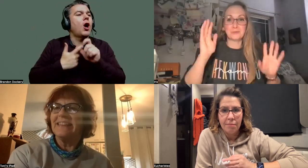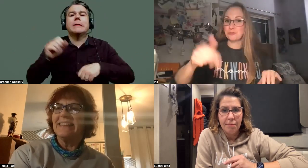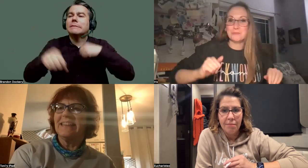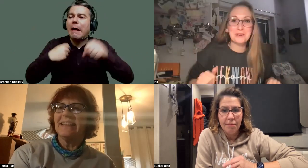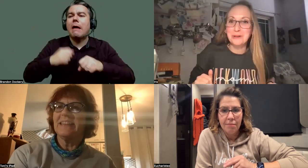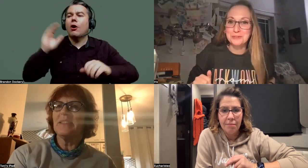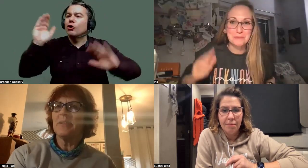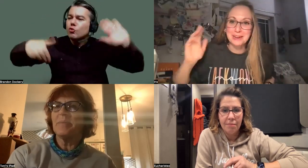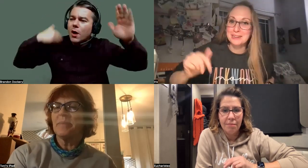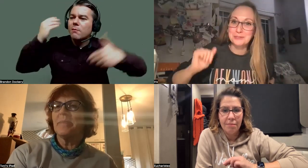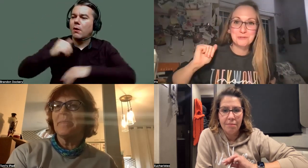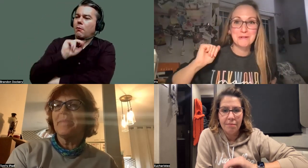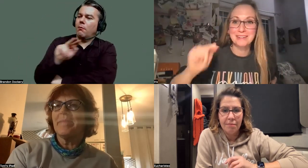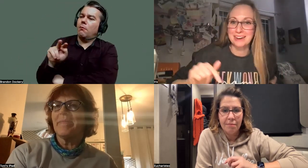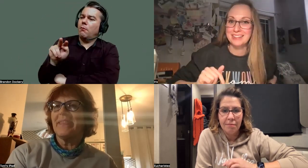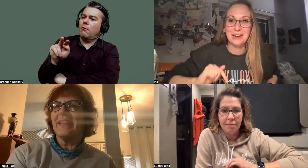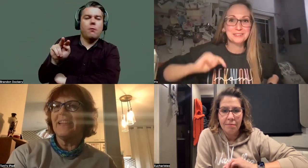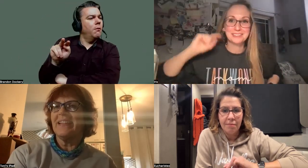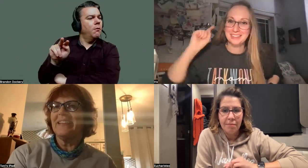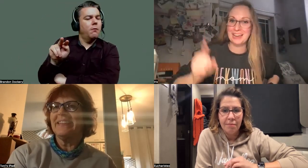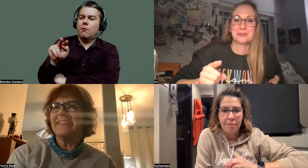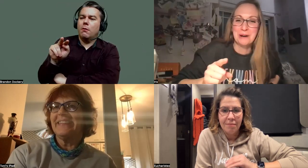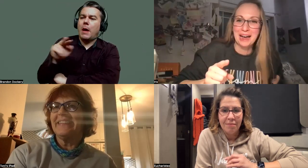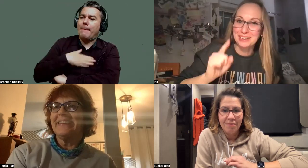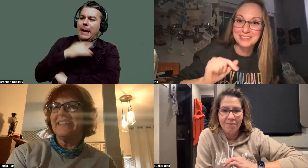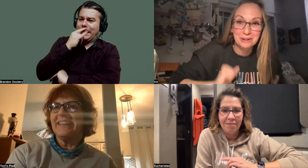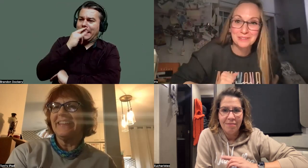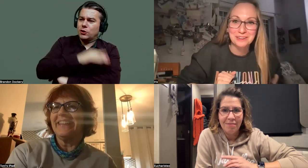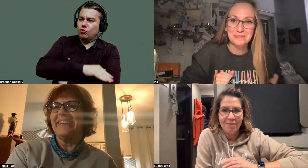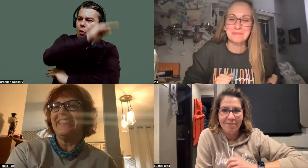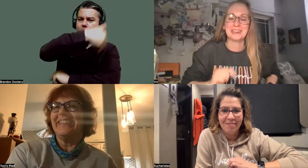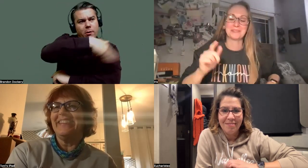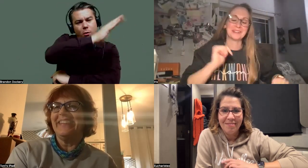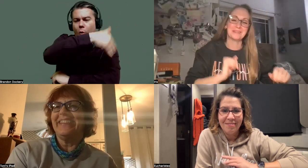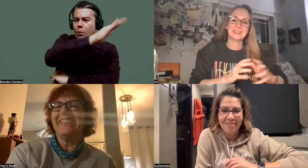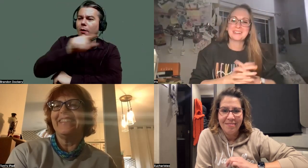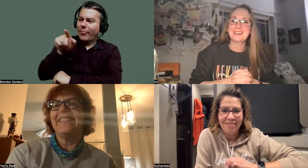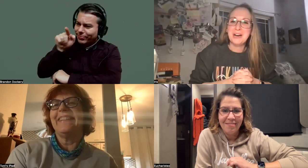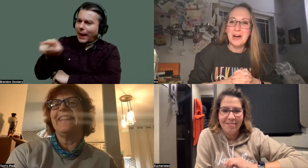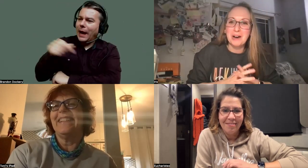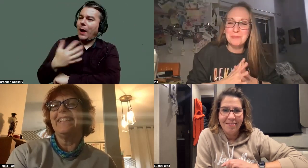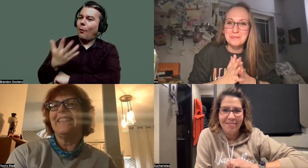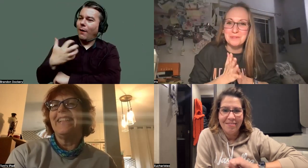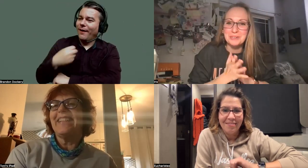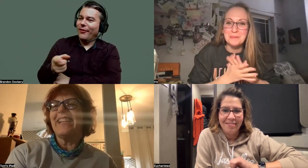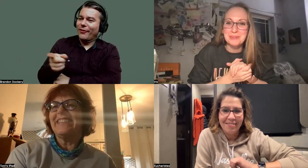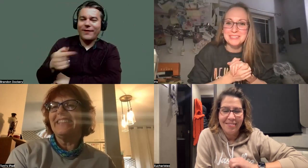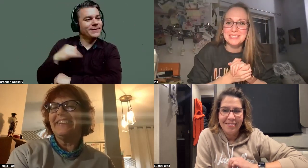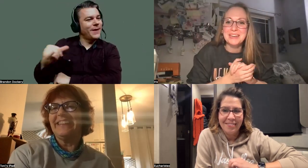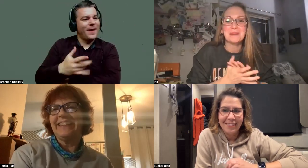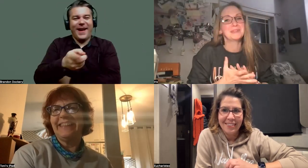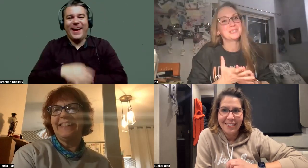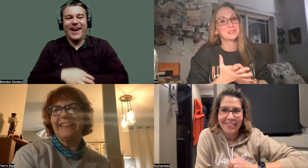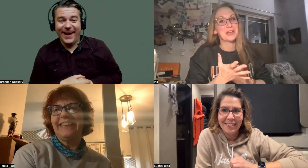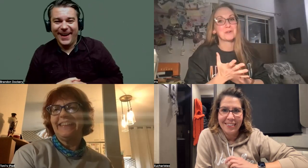like, those are my goals. When my kids are grown and out of the house, that is how healthy I want to be. So I love it. All right, we're going to move on to